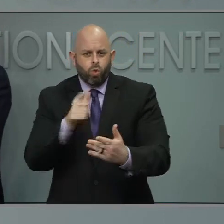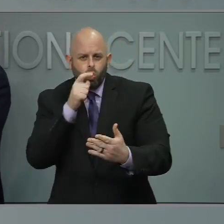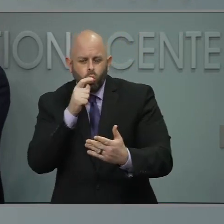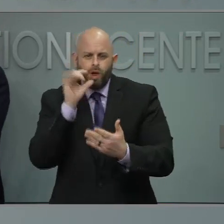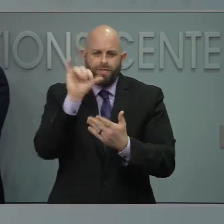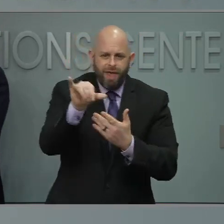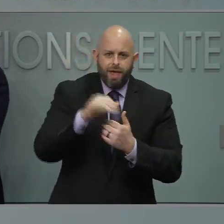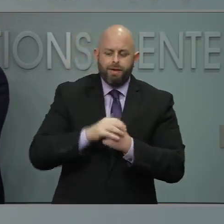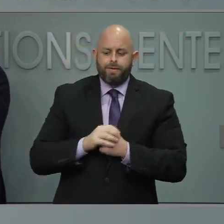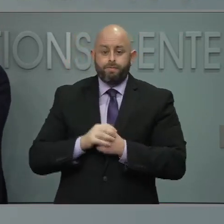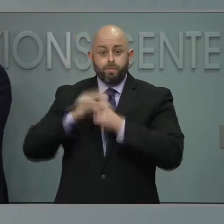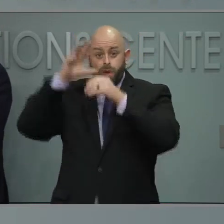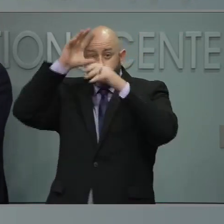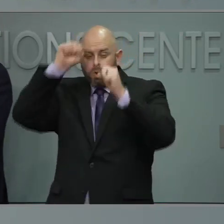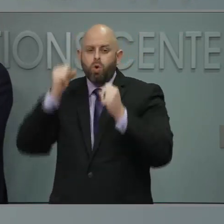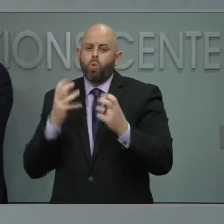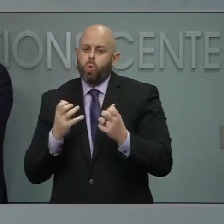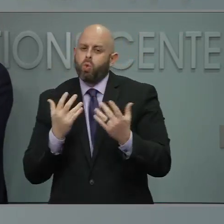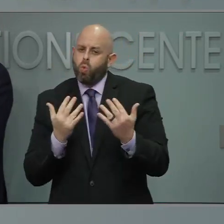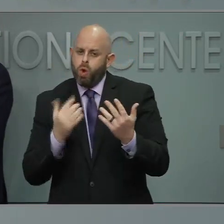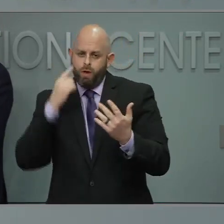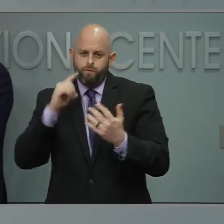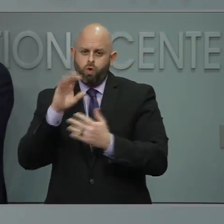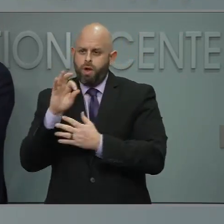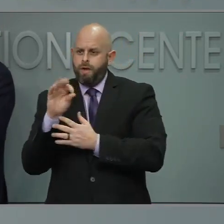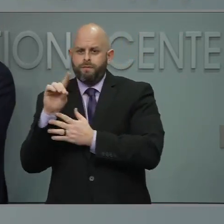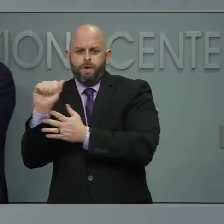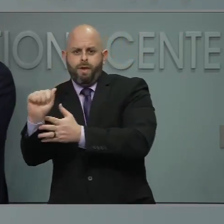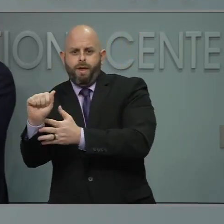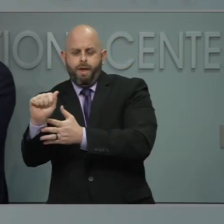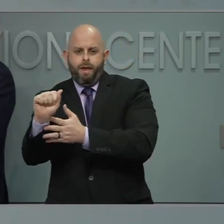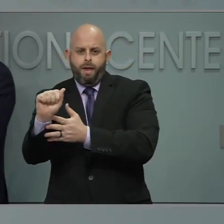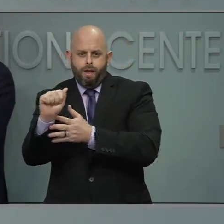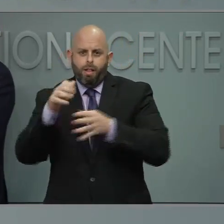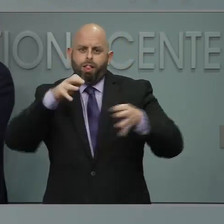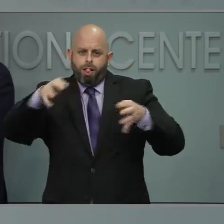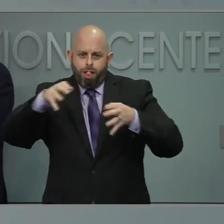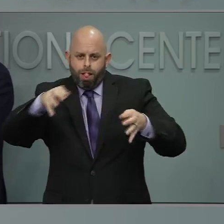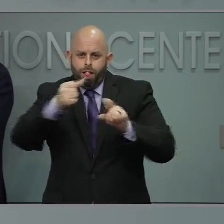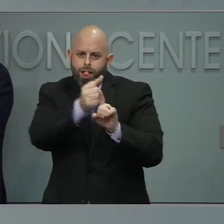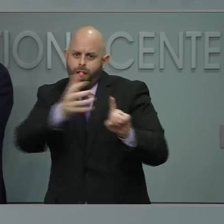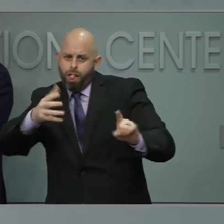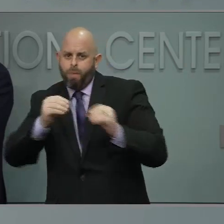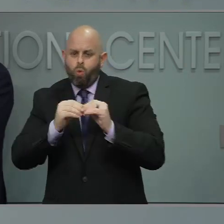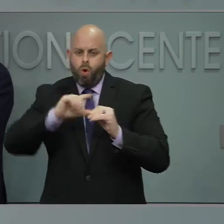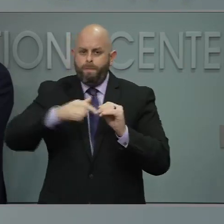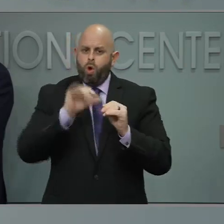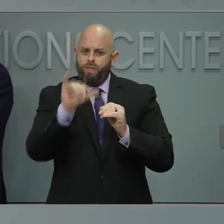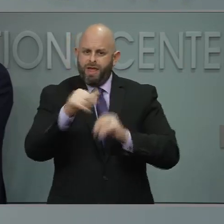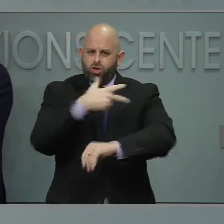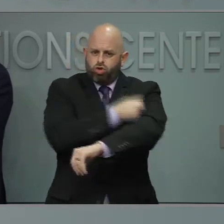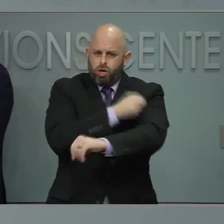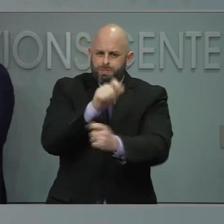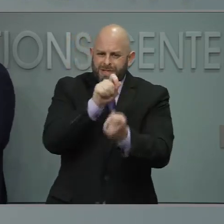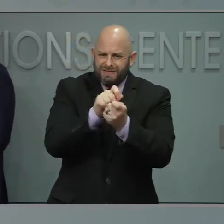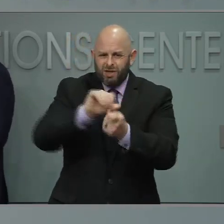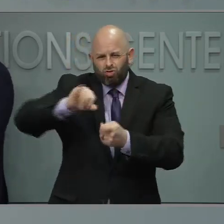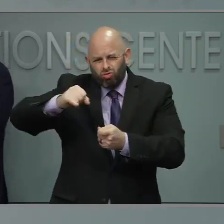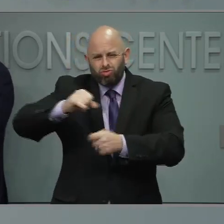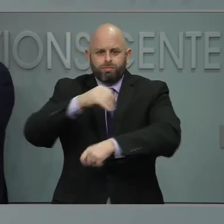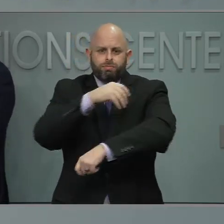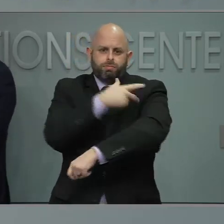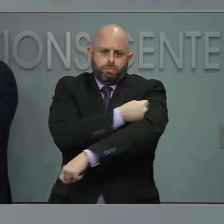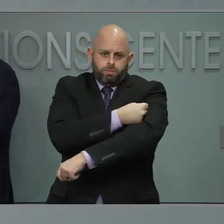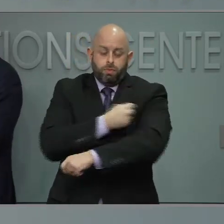wait to see what the FDA ultimately says about it. We're going to be talking about it in the coming weeks. We